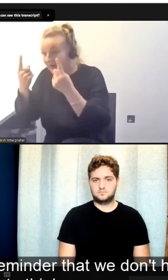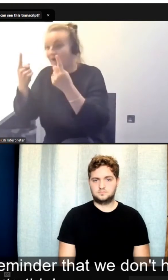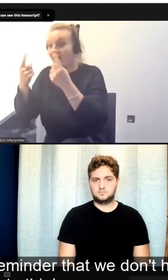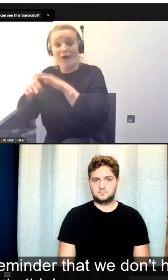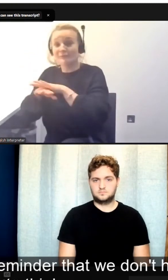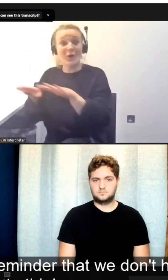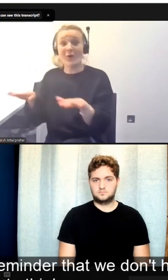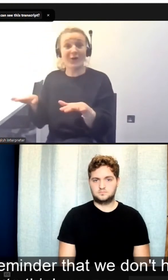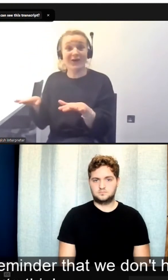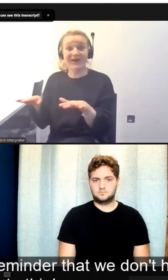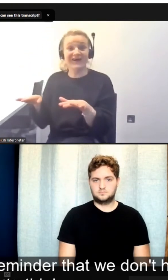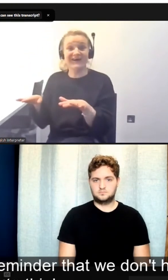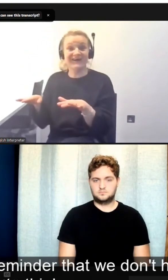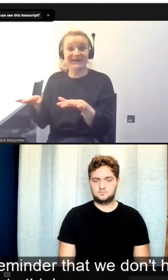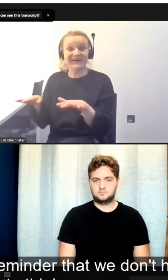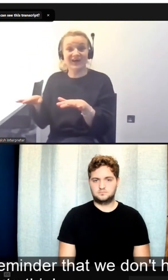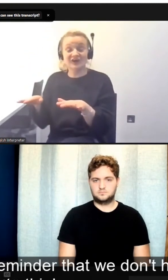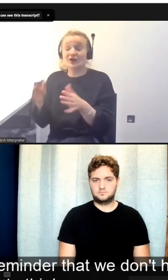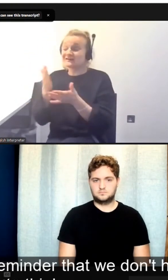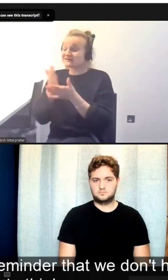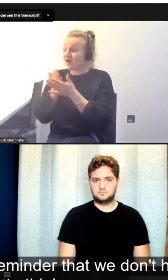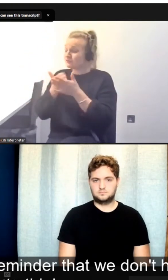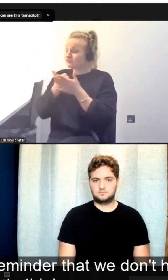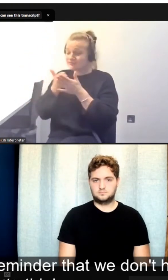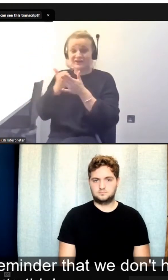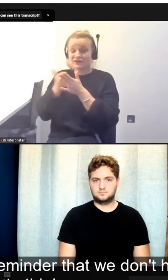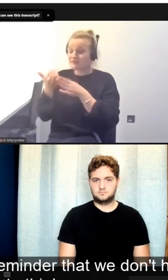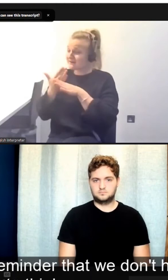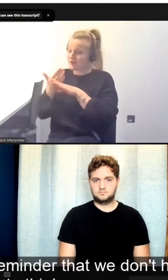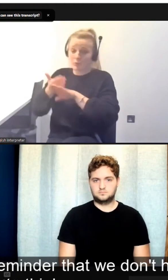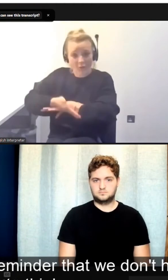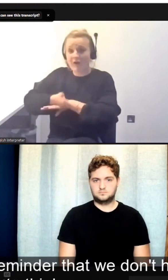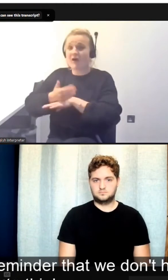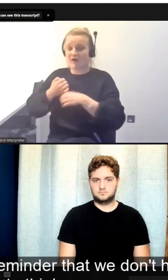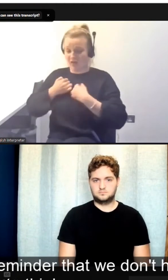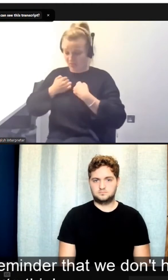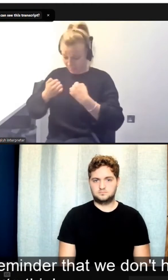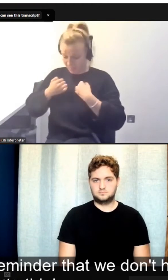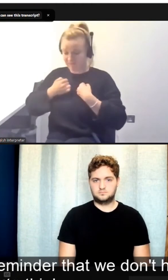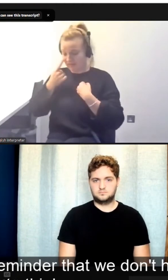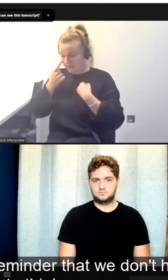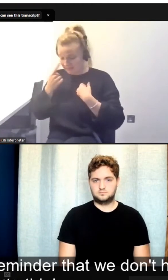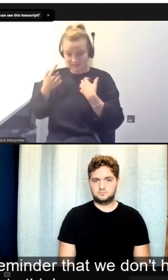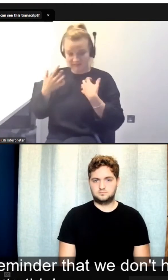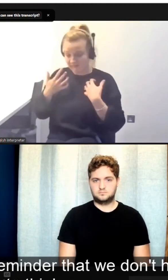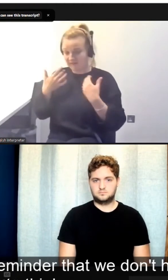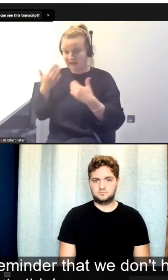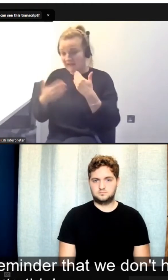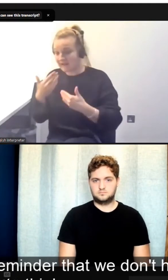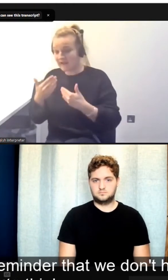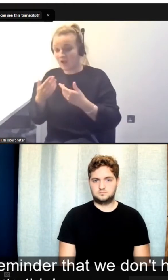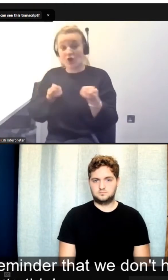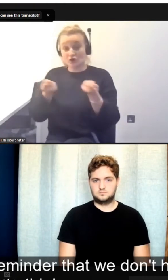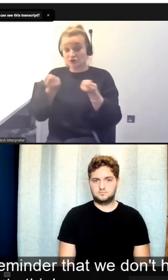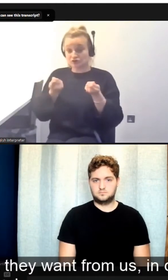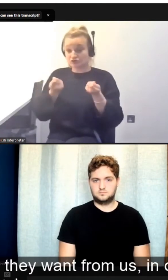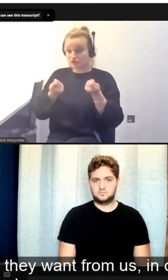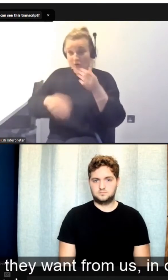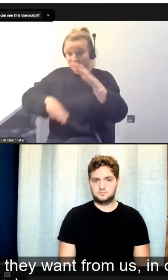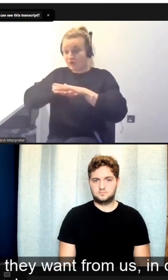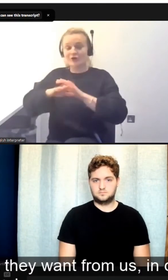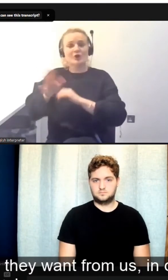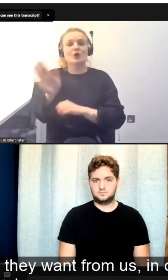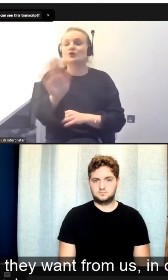constant work, it's a reminder that we don't have as much control as we'd like to think we are. And we